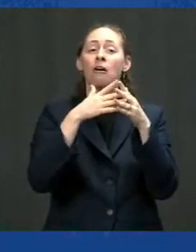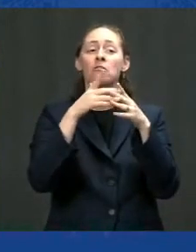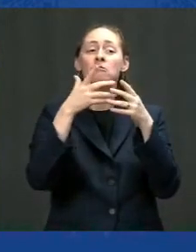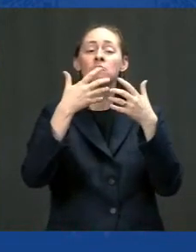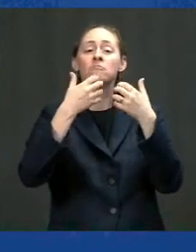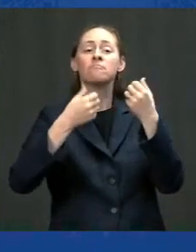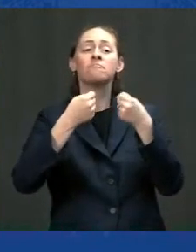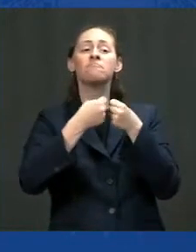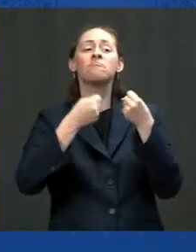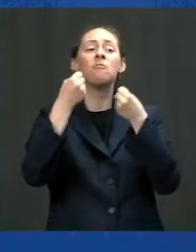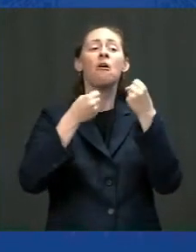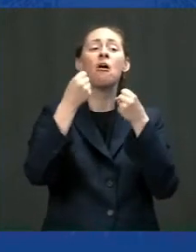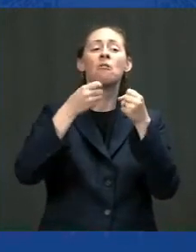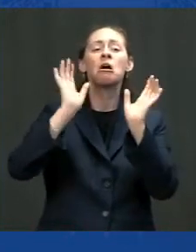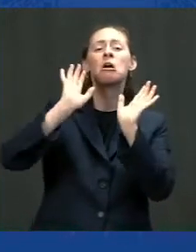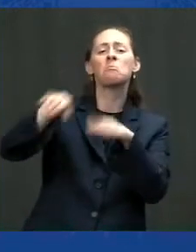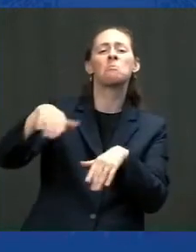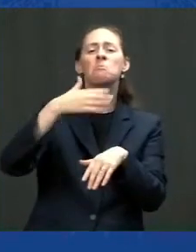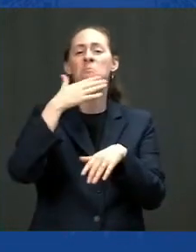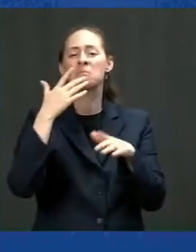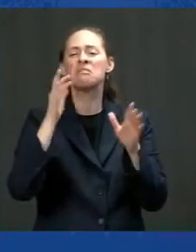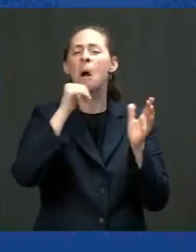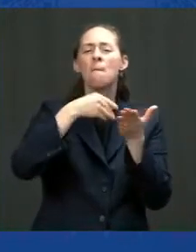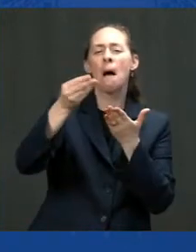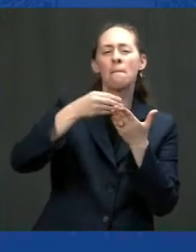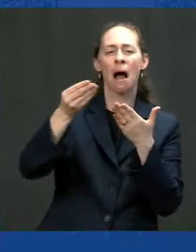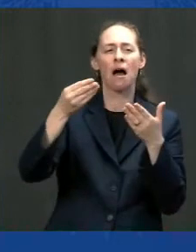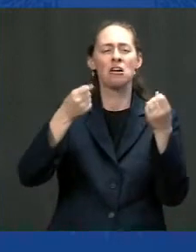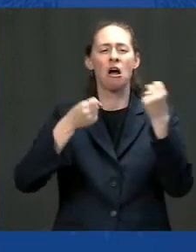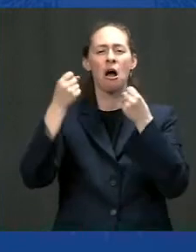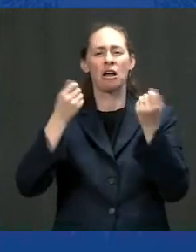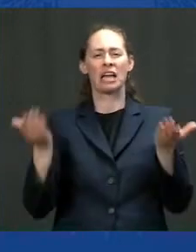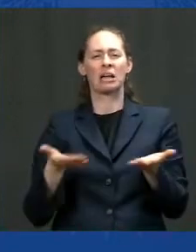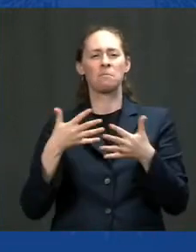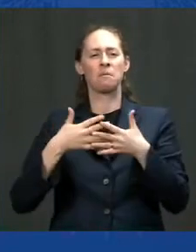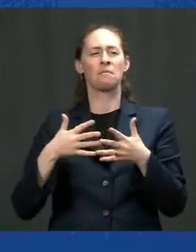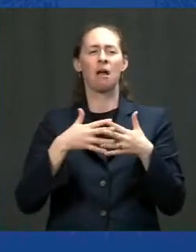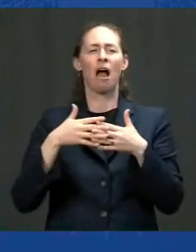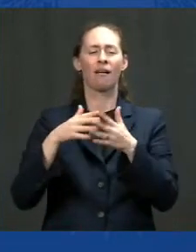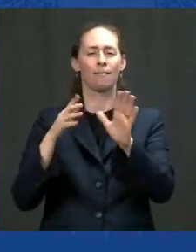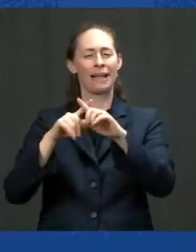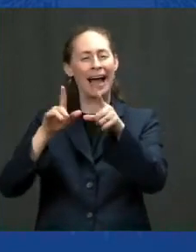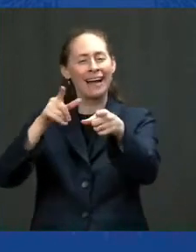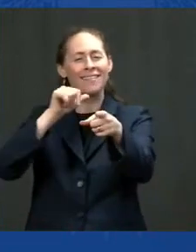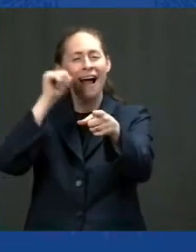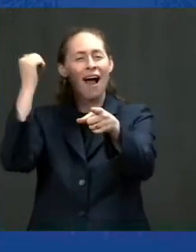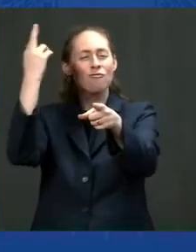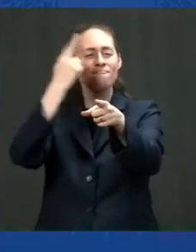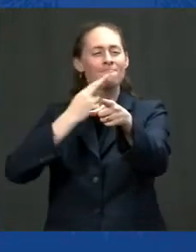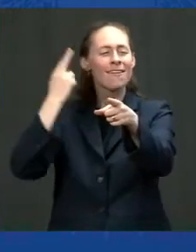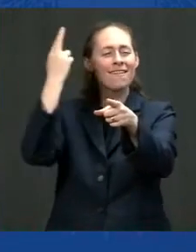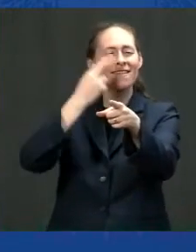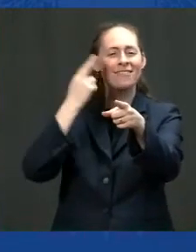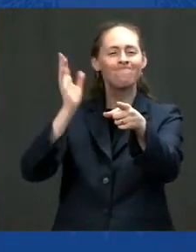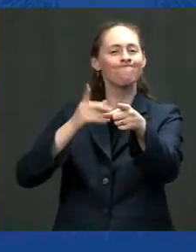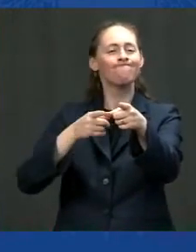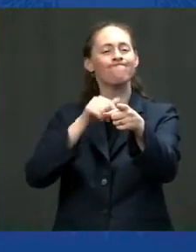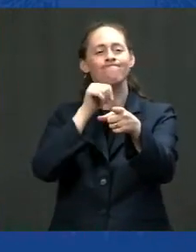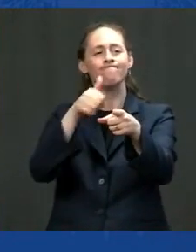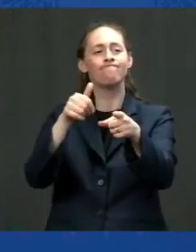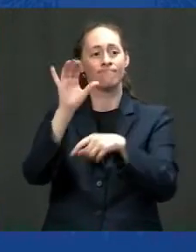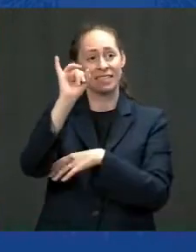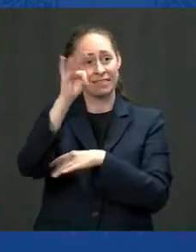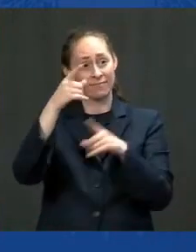buy America. What those people never realized is that if you give an American worker just a chance, a fighting chance,